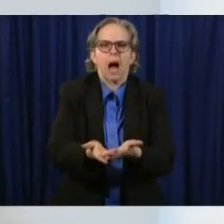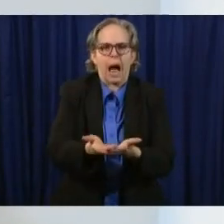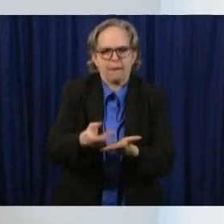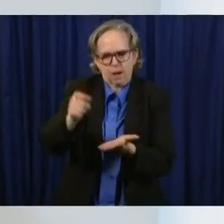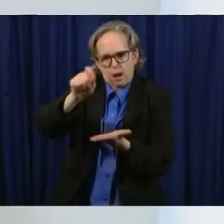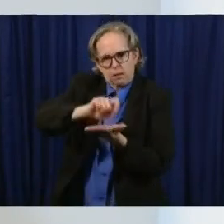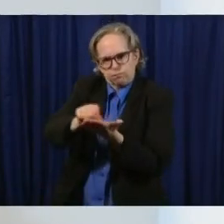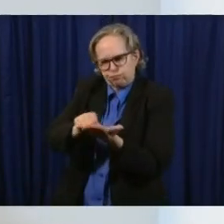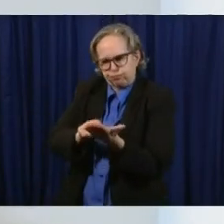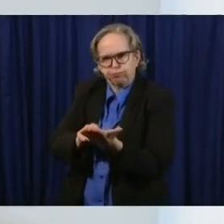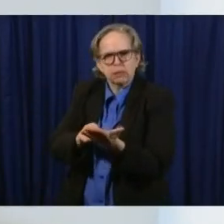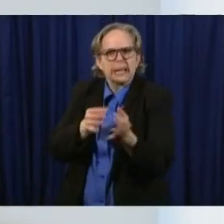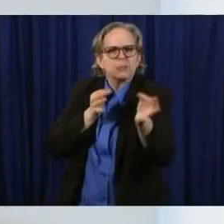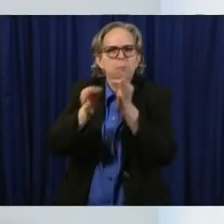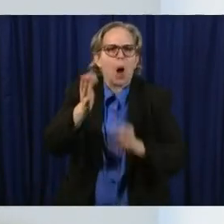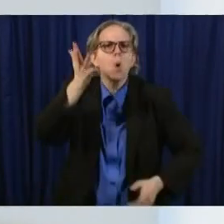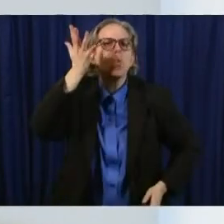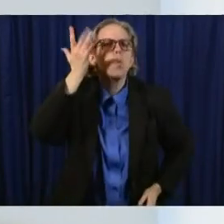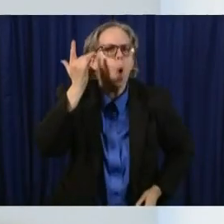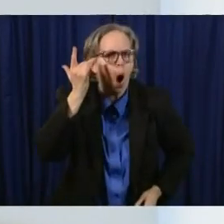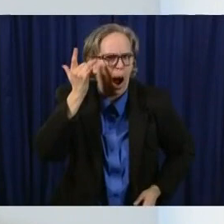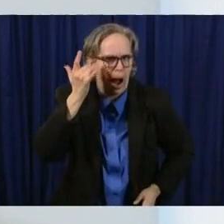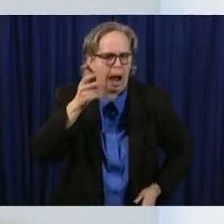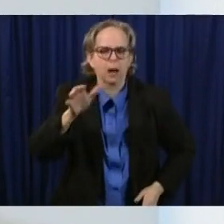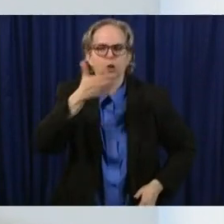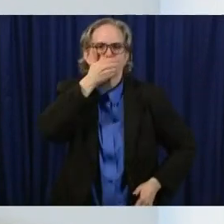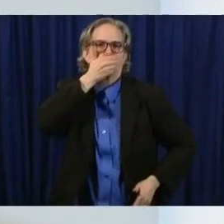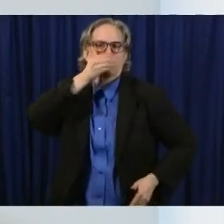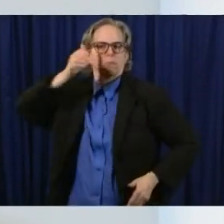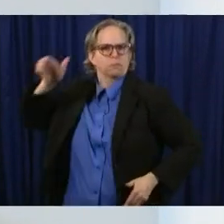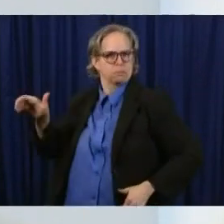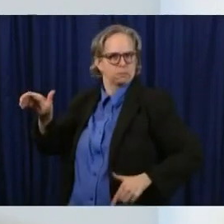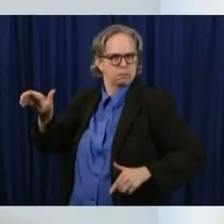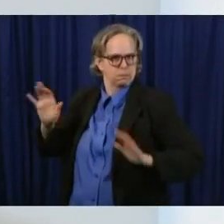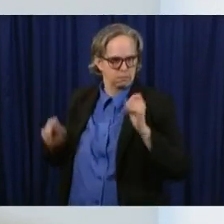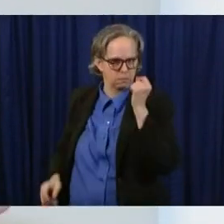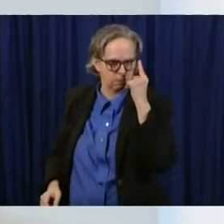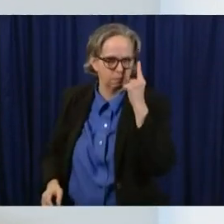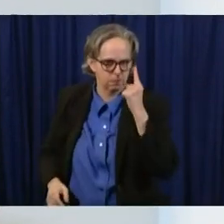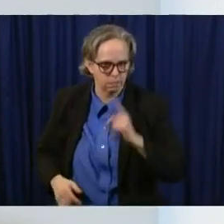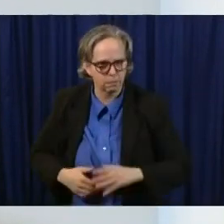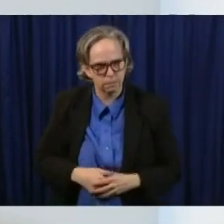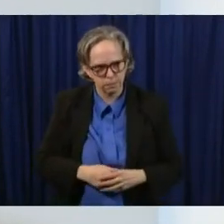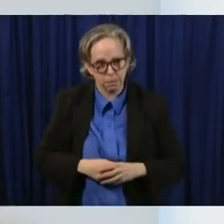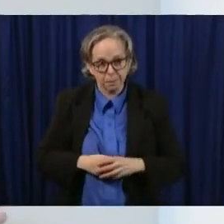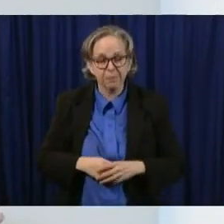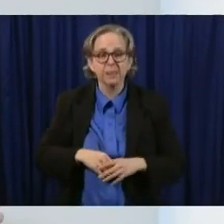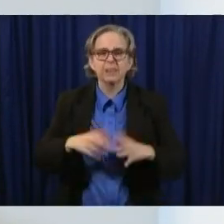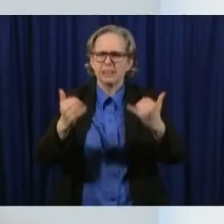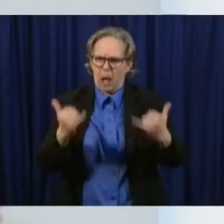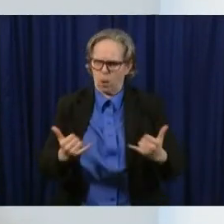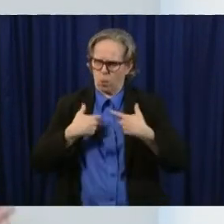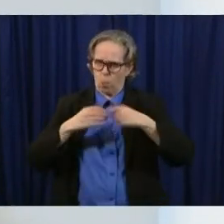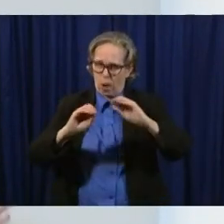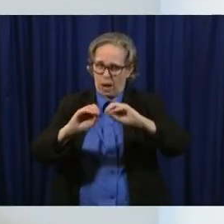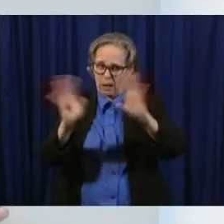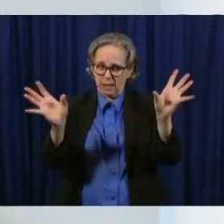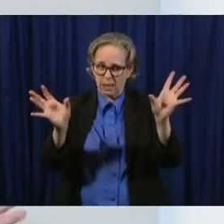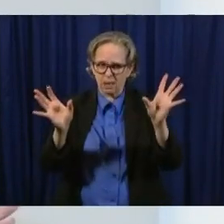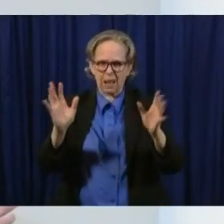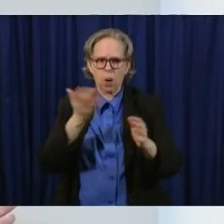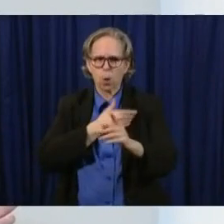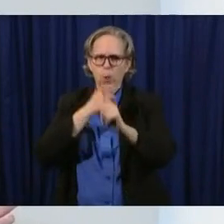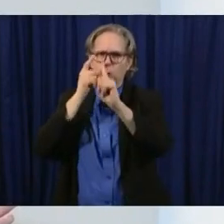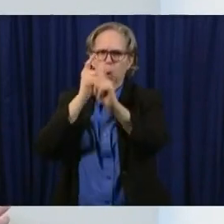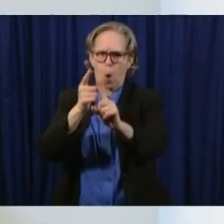let me be clear about this what what our goal has always been is to be firm in that we know that we protect each other